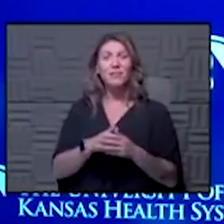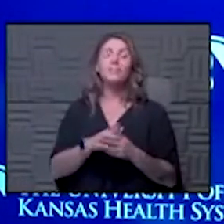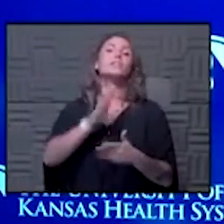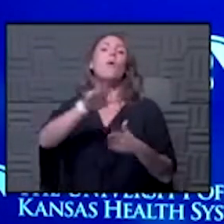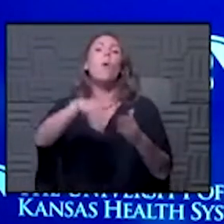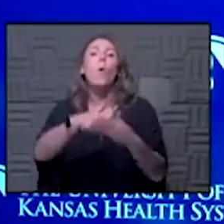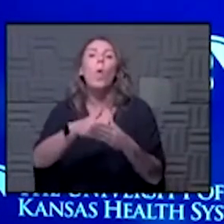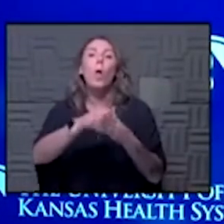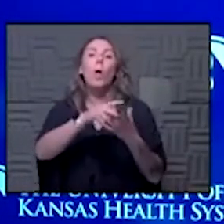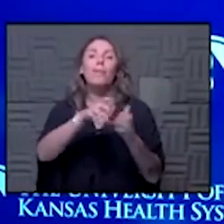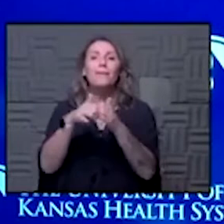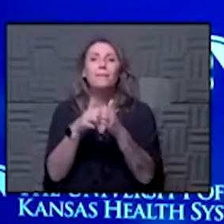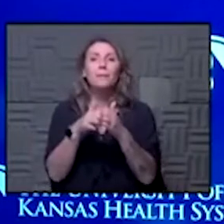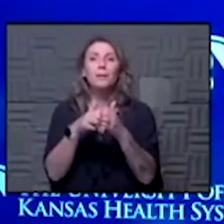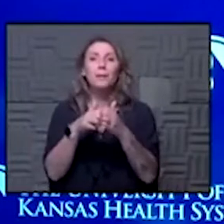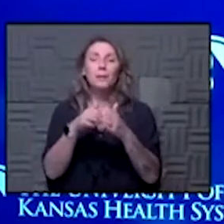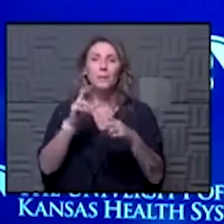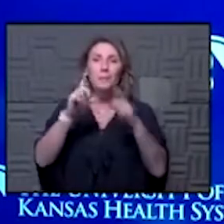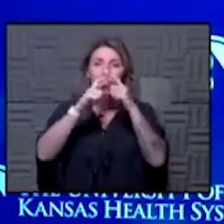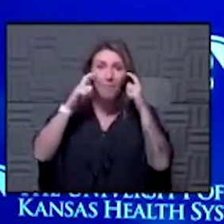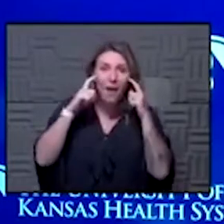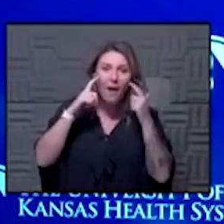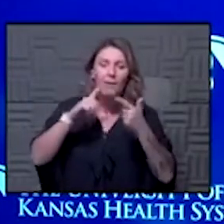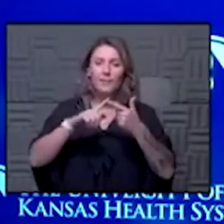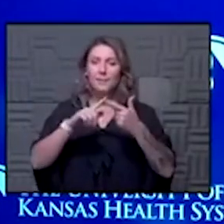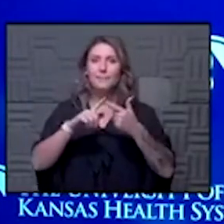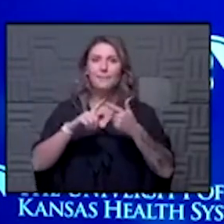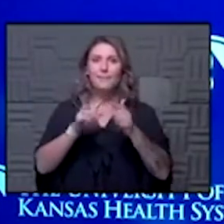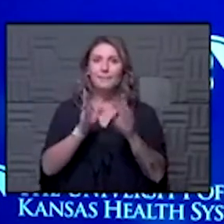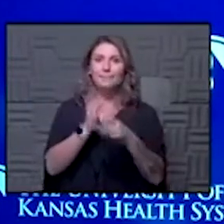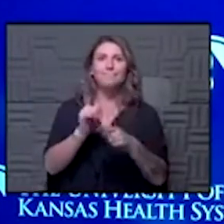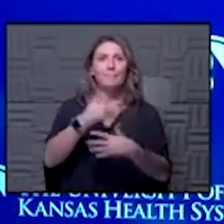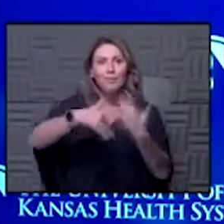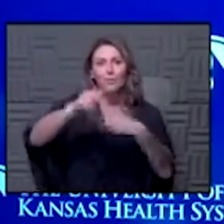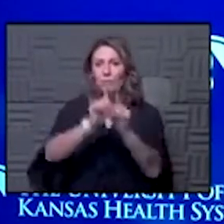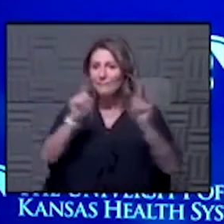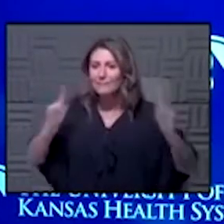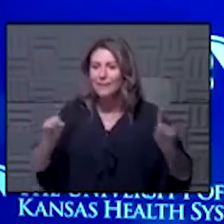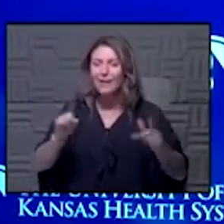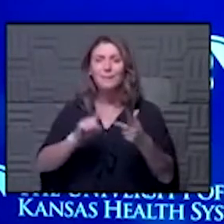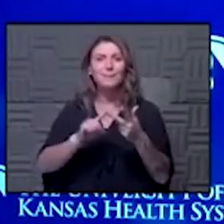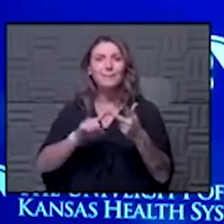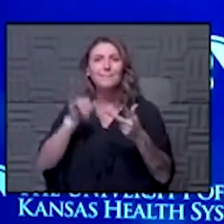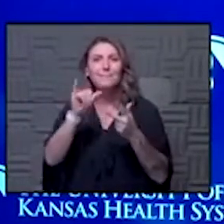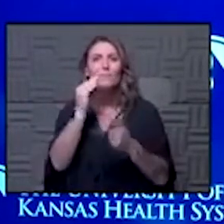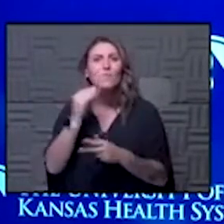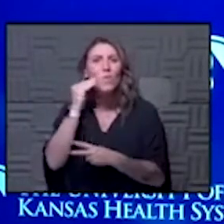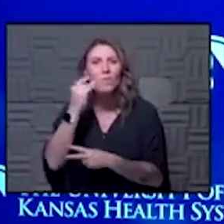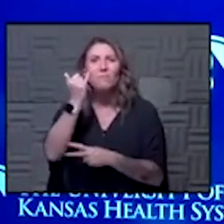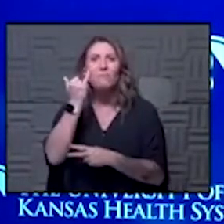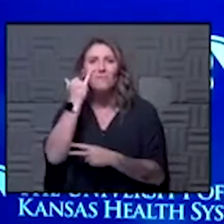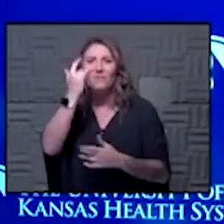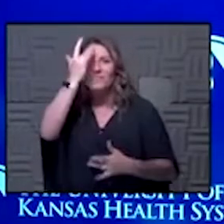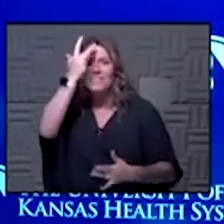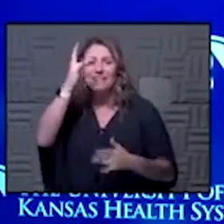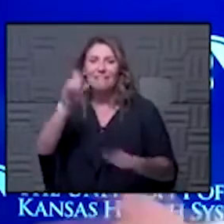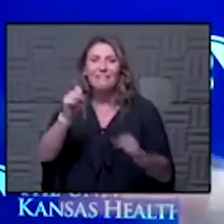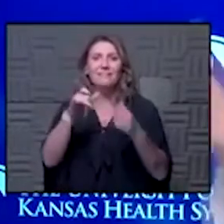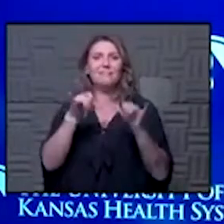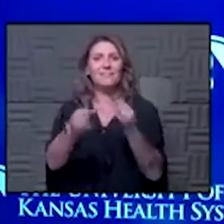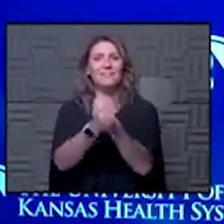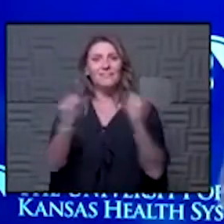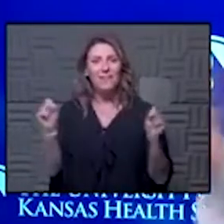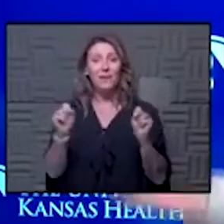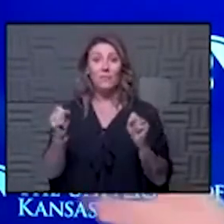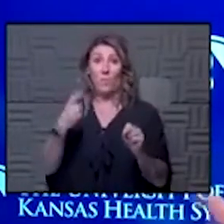combination wearing the mask having the distance and then staying home if you're sick and washing your hands if you do those things you can stay safe what I